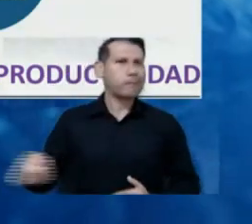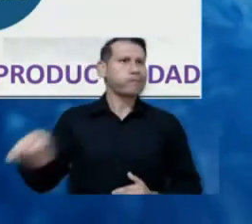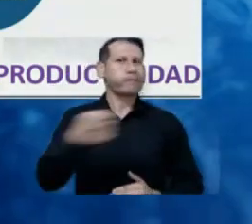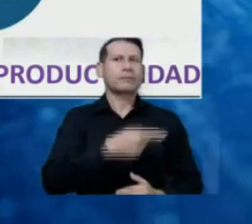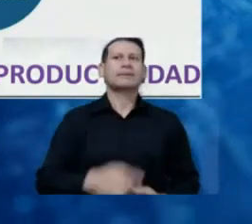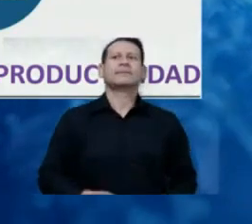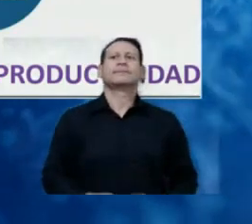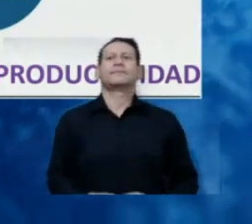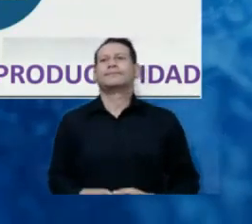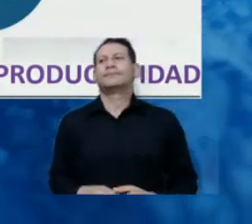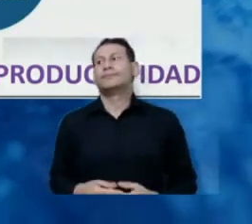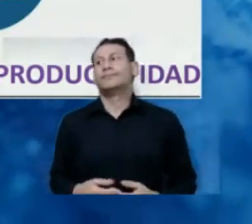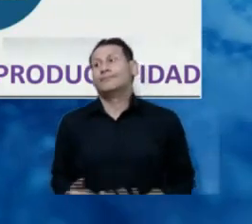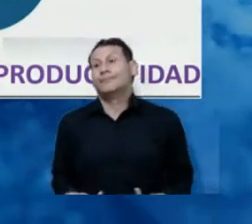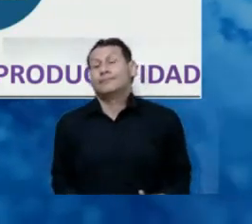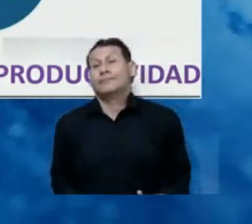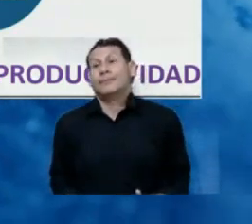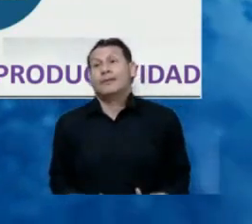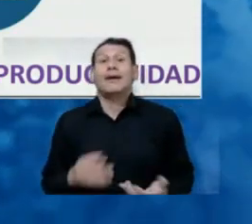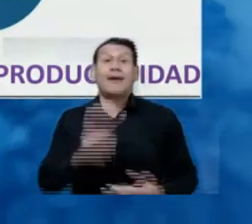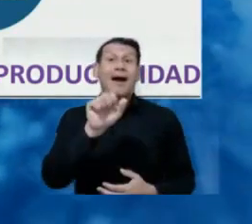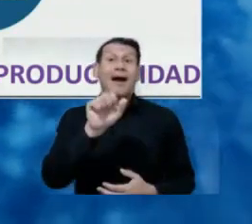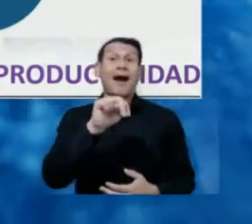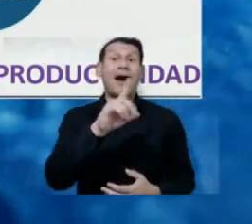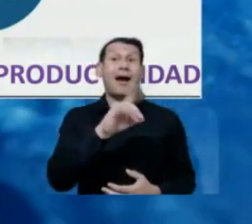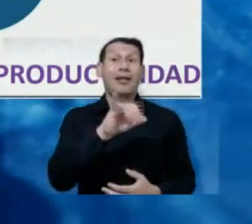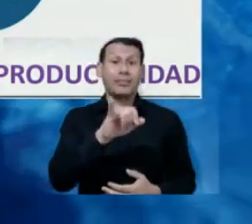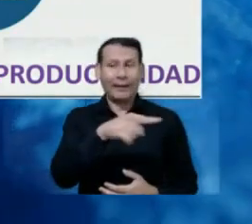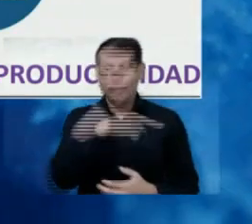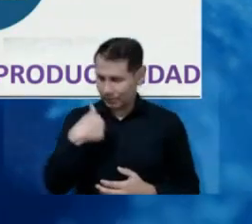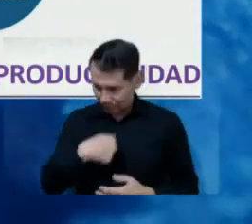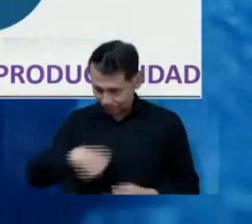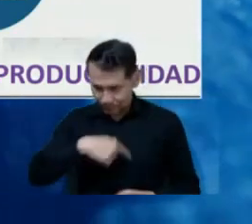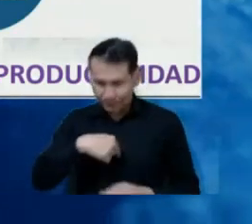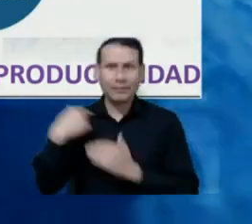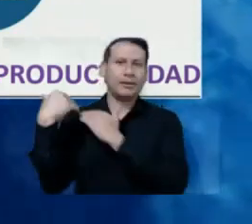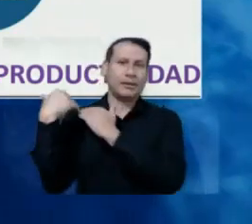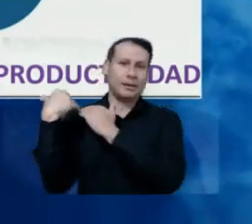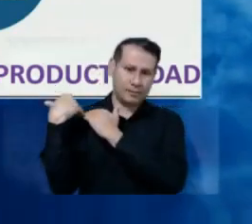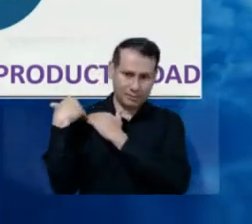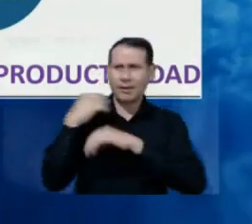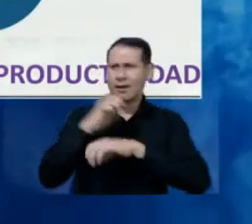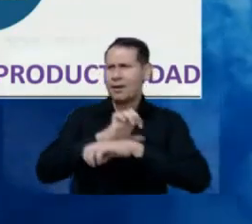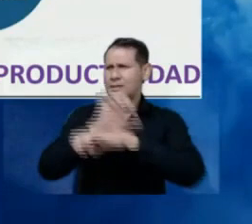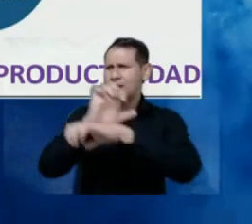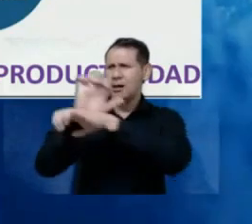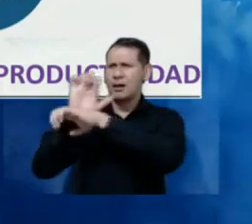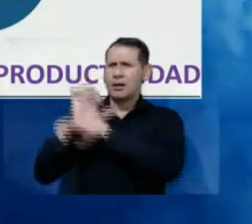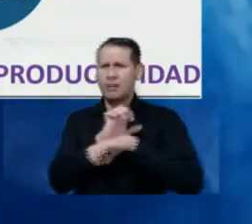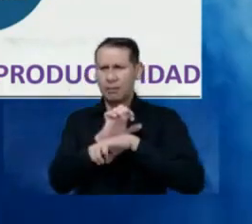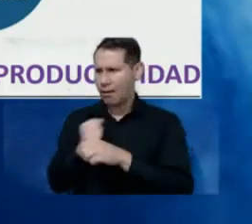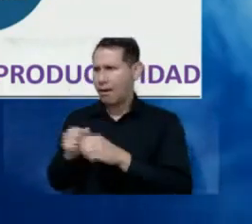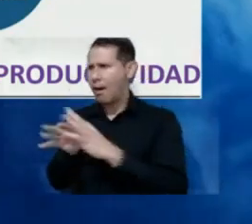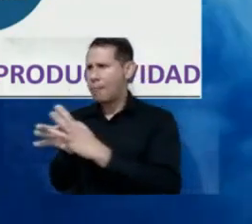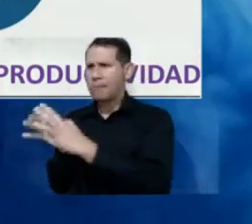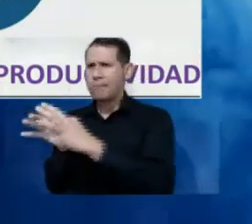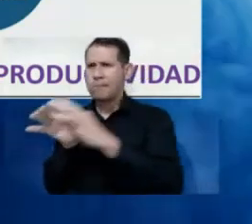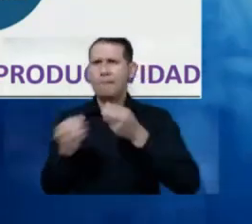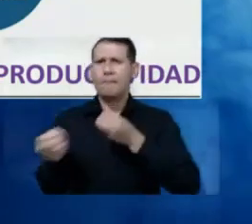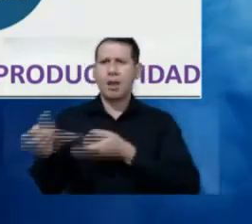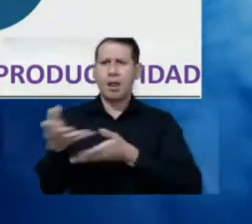new day-to-day life. Work with all public entities, interact with the government. You know,